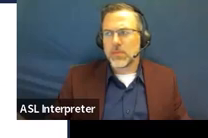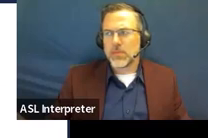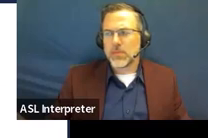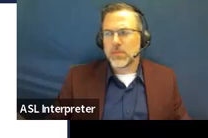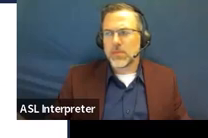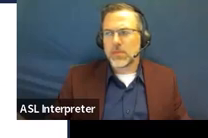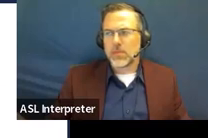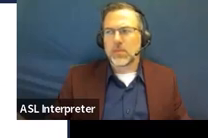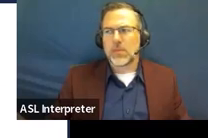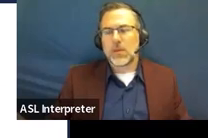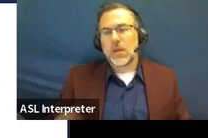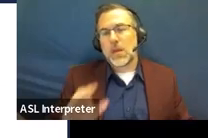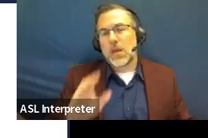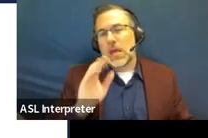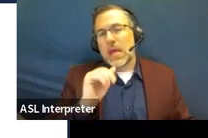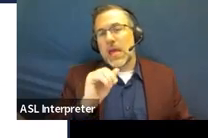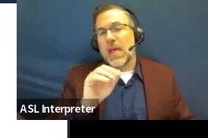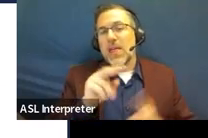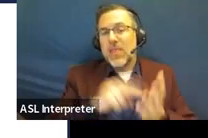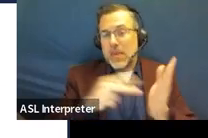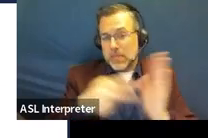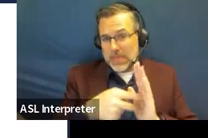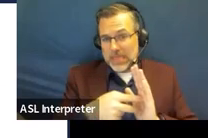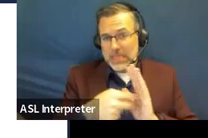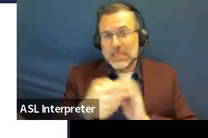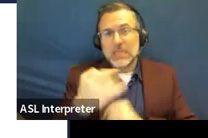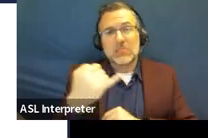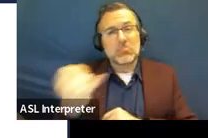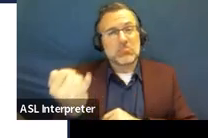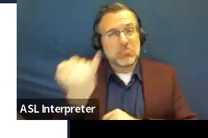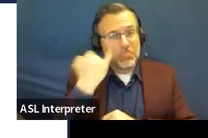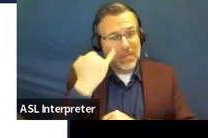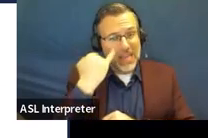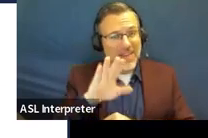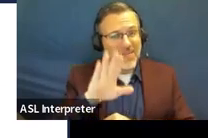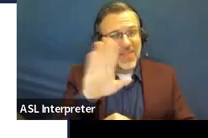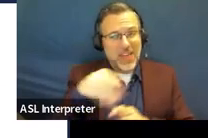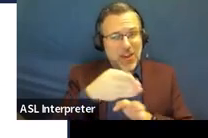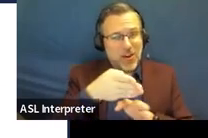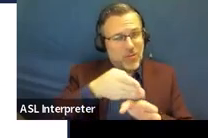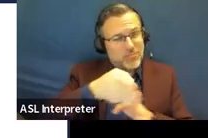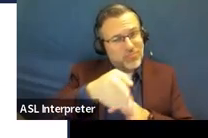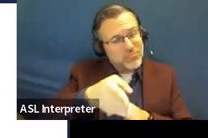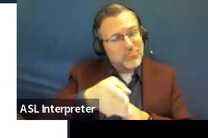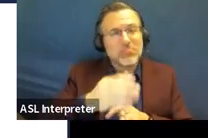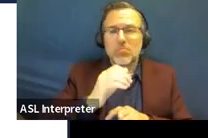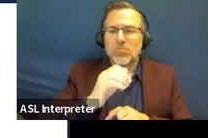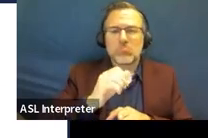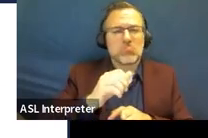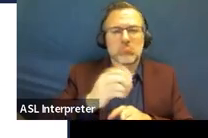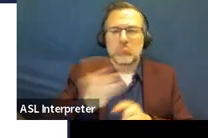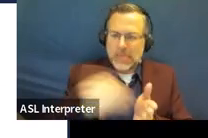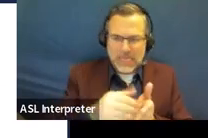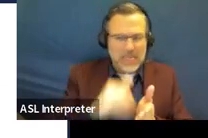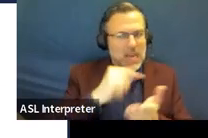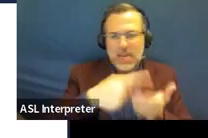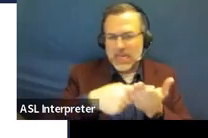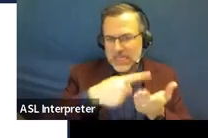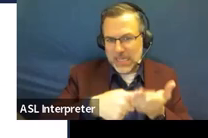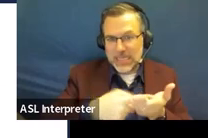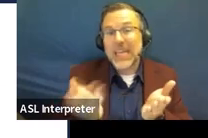as long as the parent in writing and the SAU consent to that excusal. So that's another one of the forms.